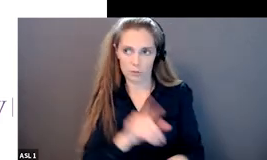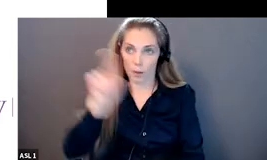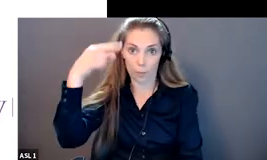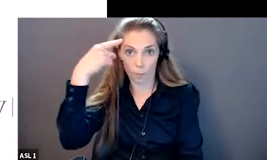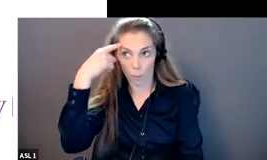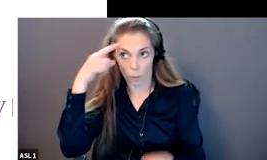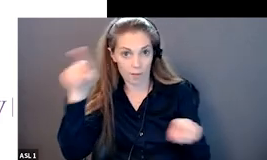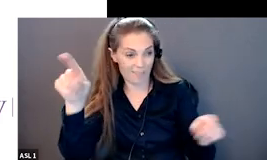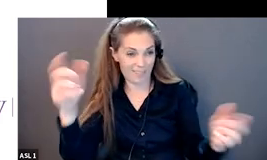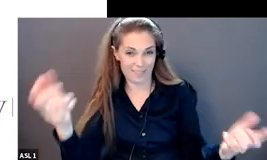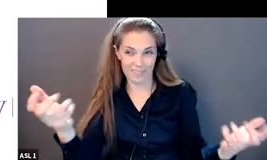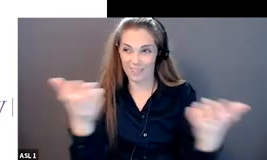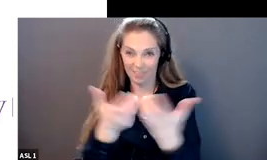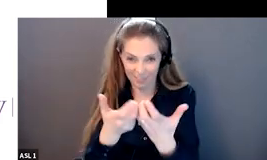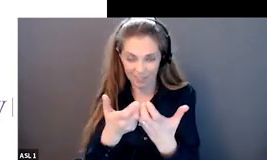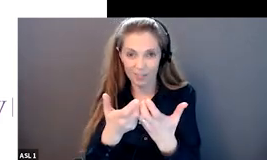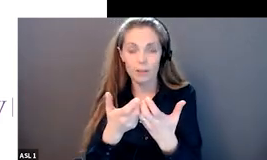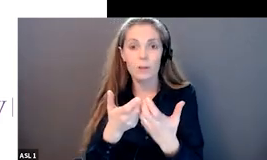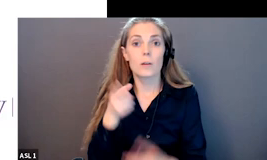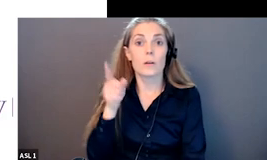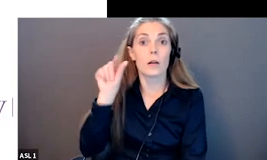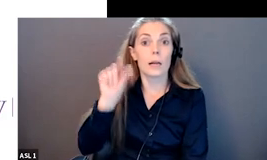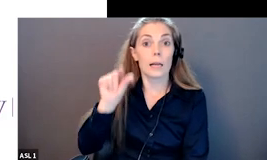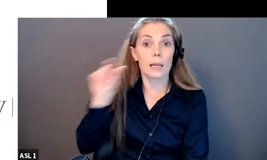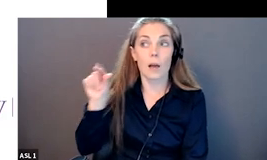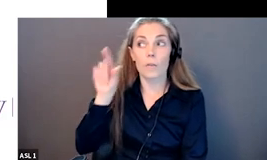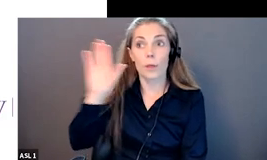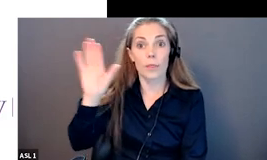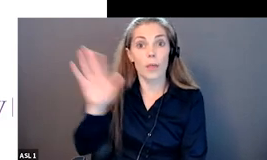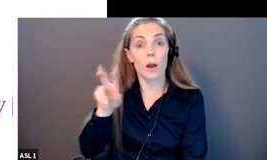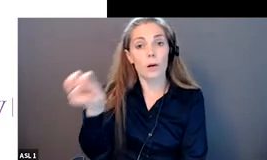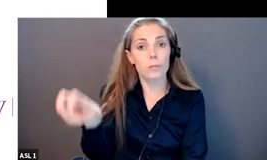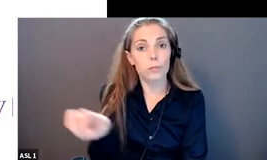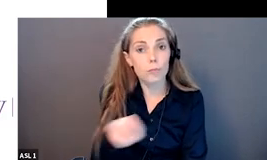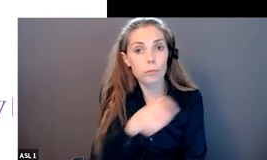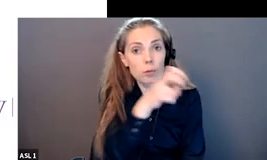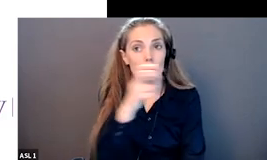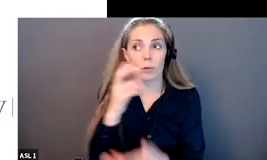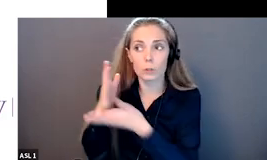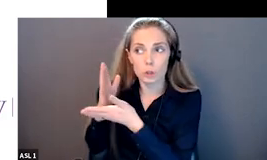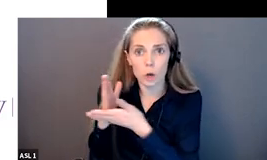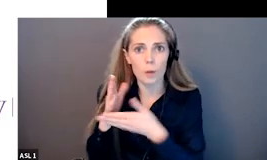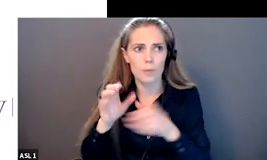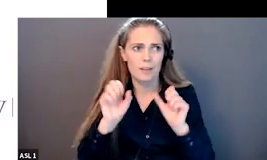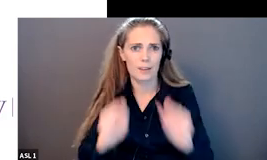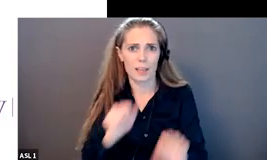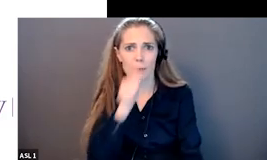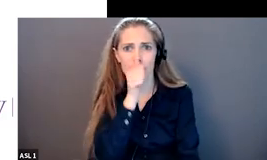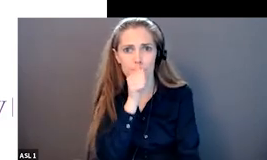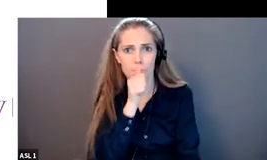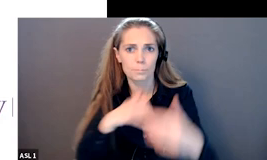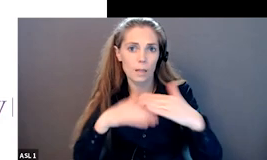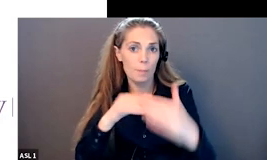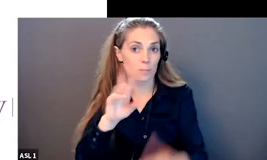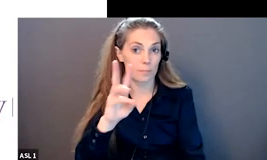accessibility um from from the government can take upwards of six six months which can be a barrier to employment um